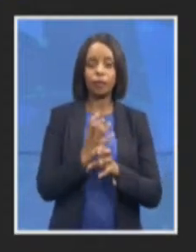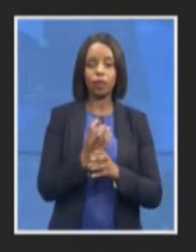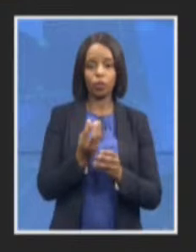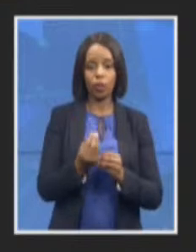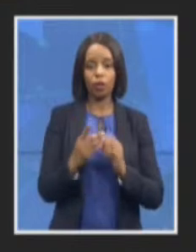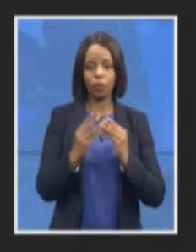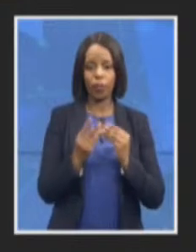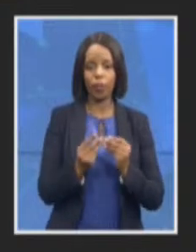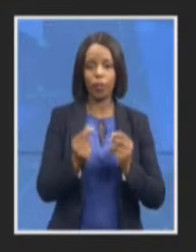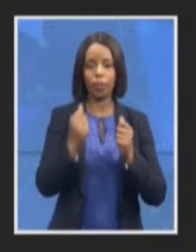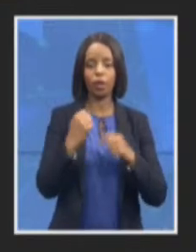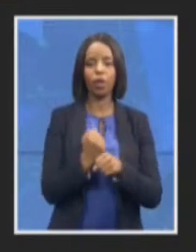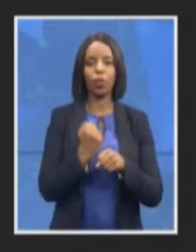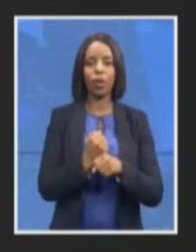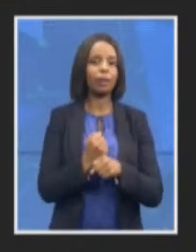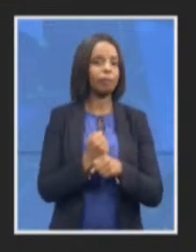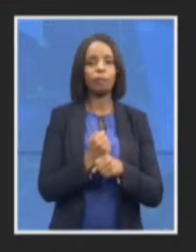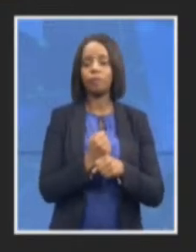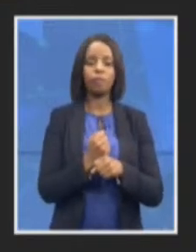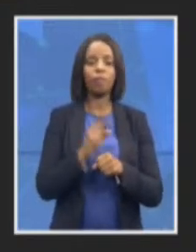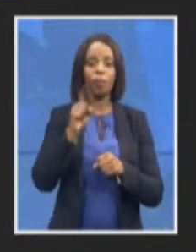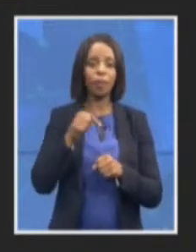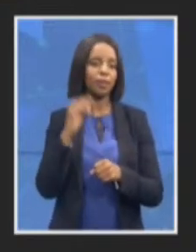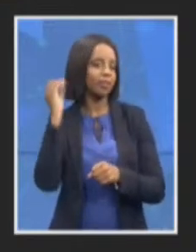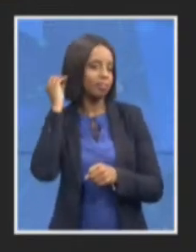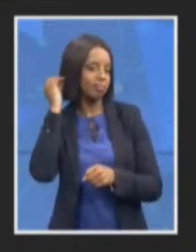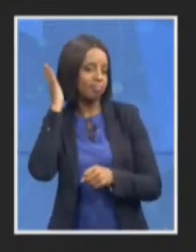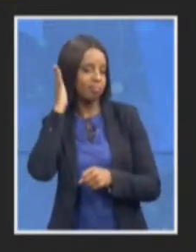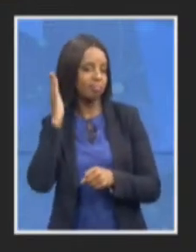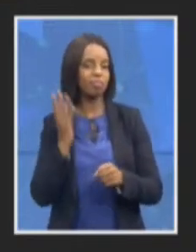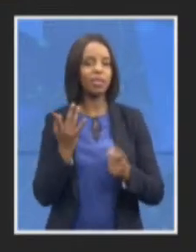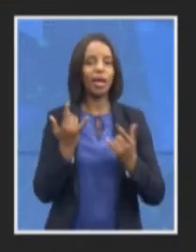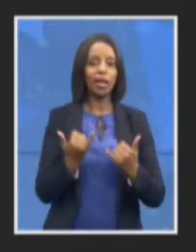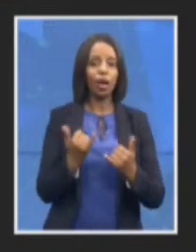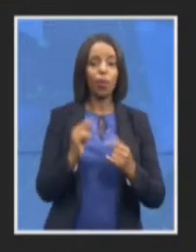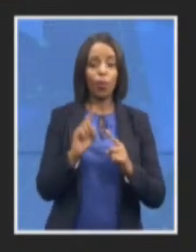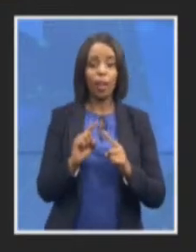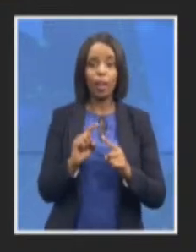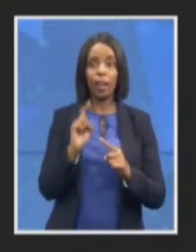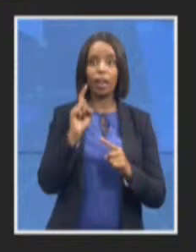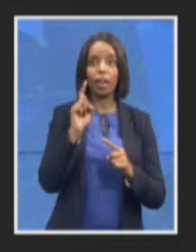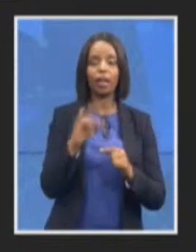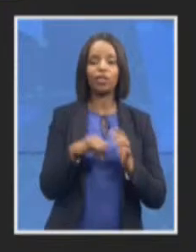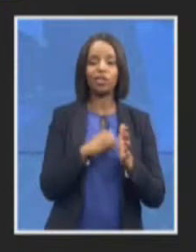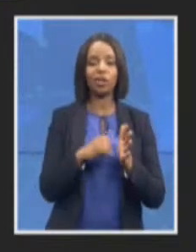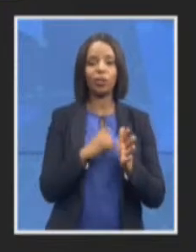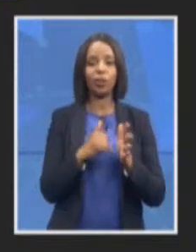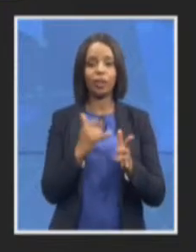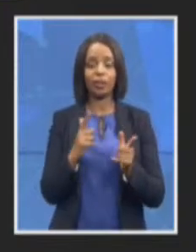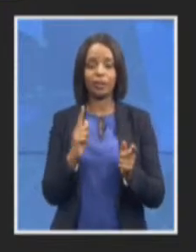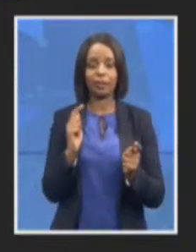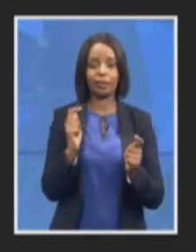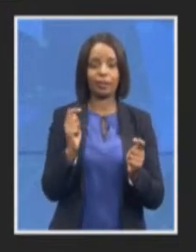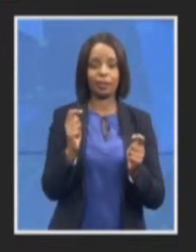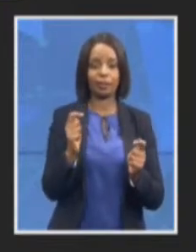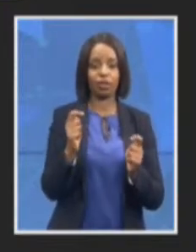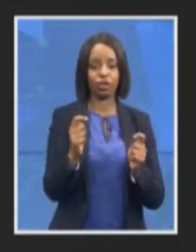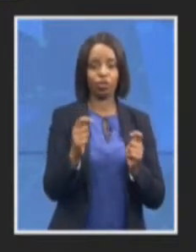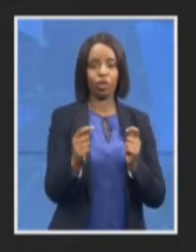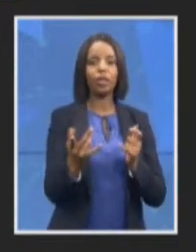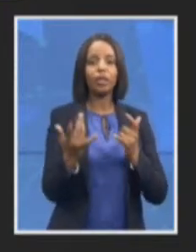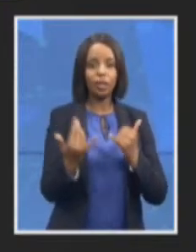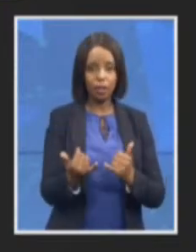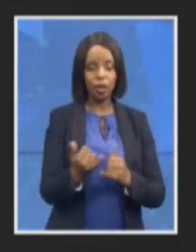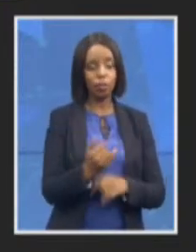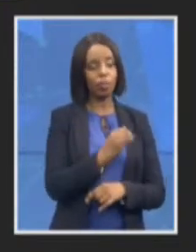January with the transition of the resource I think the NDPP has already referred to the importance of us being prepared for what she